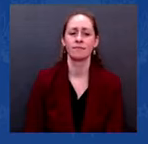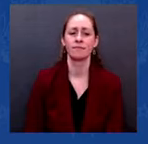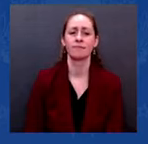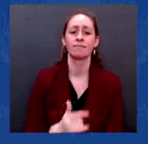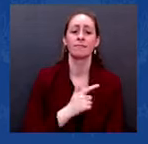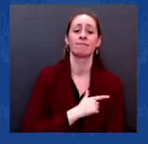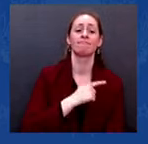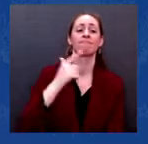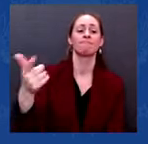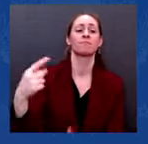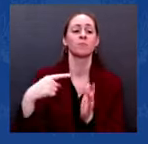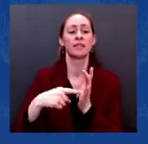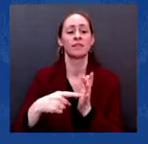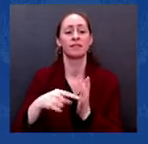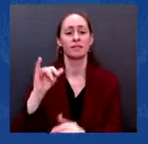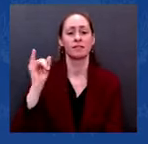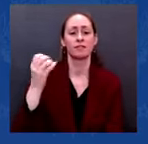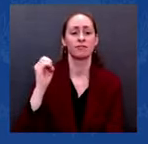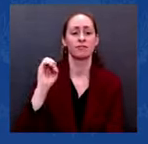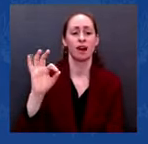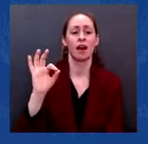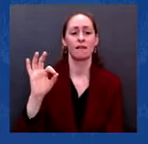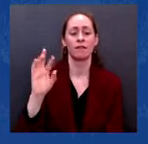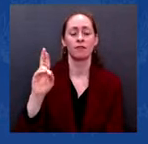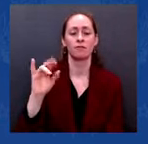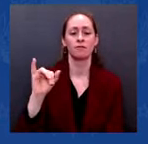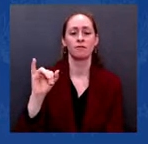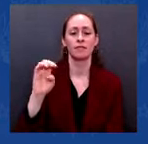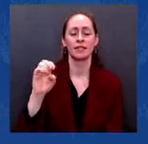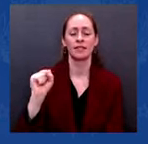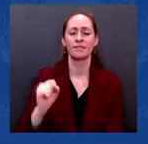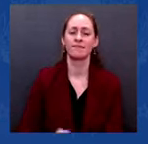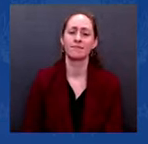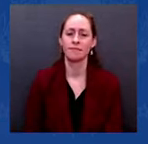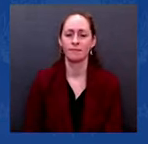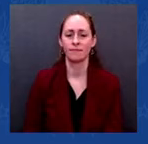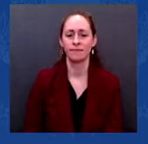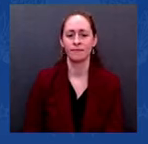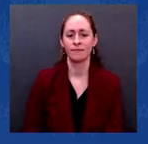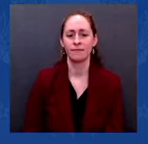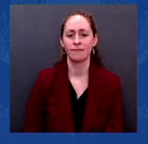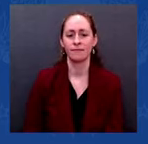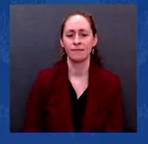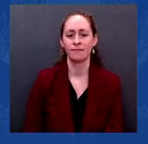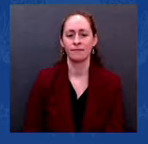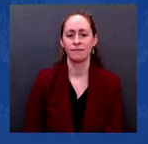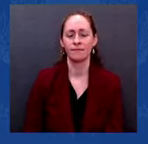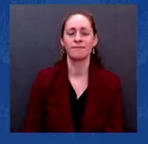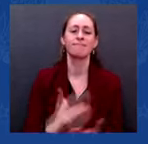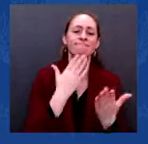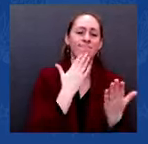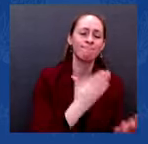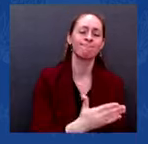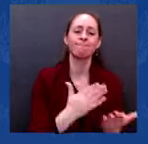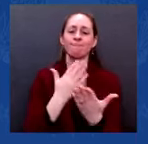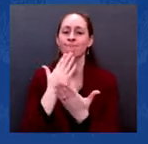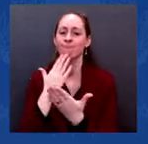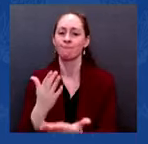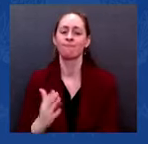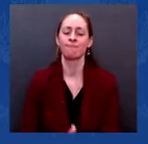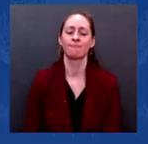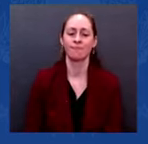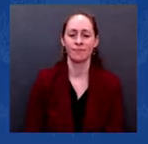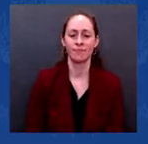Mayor Adams, Governor Hochul, General Garland, Commissioner Sewell, all my colleagues, government men and women of